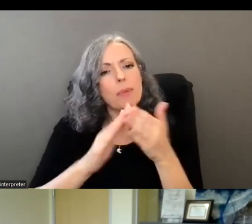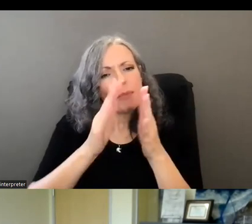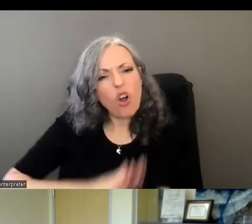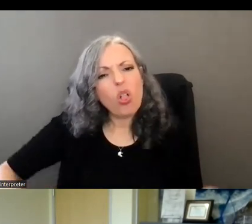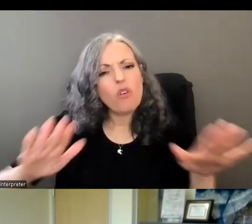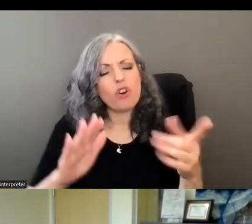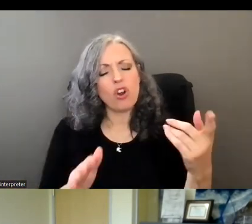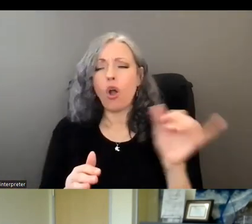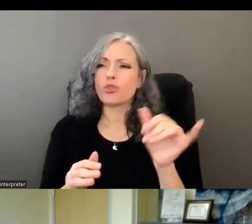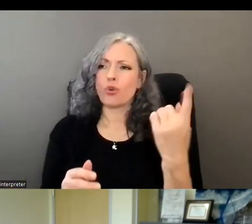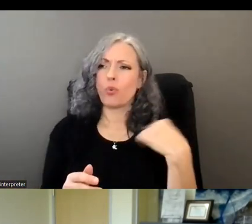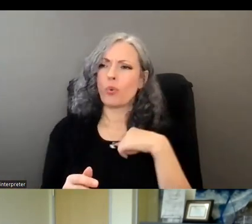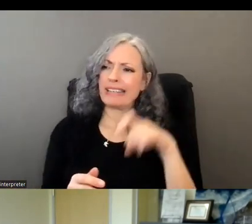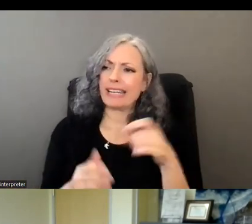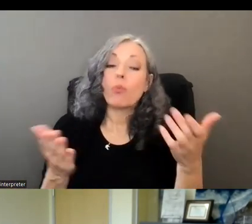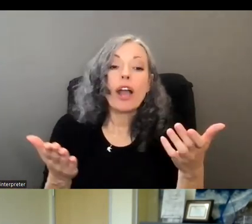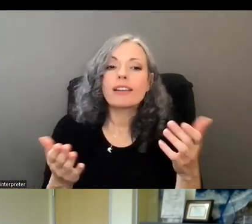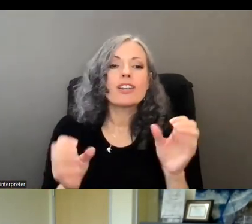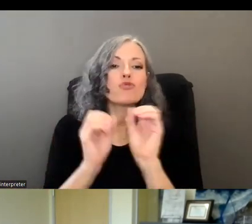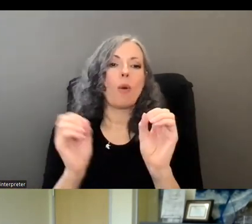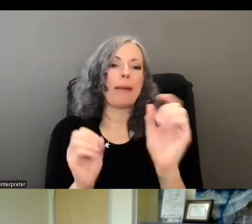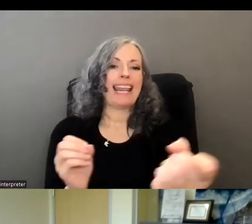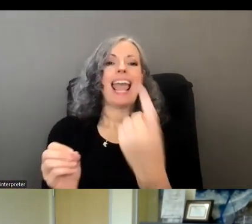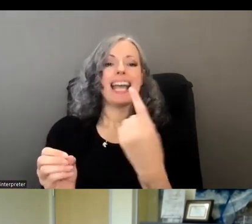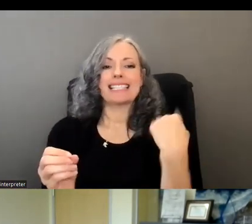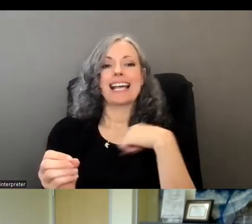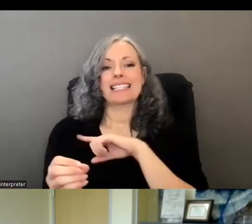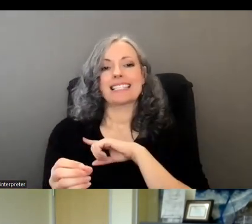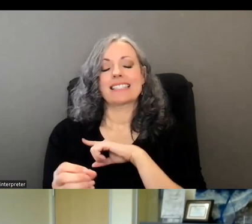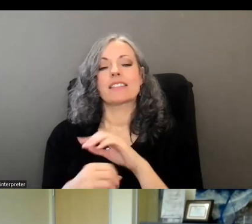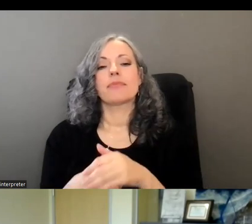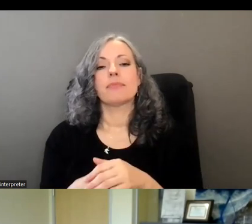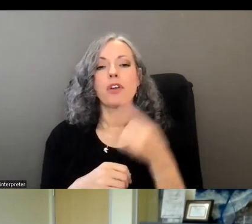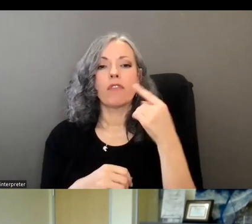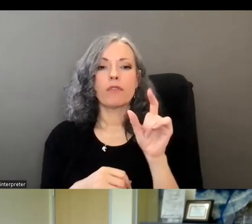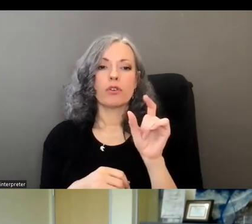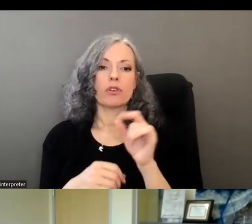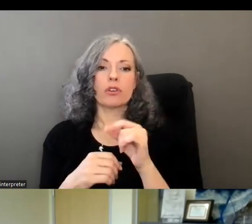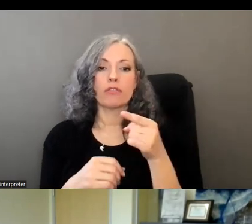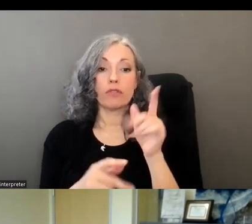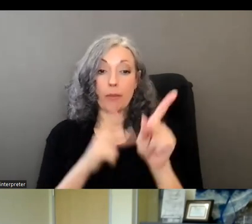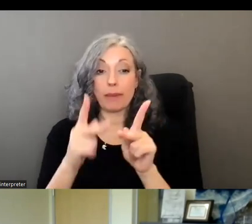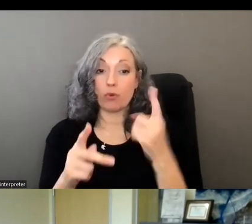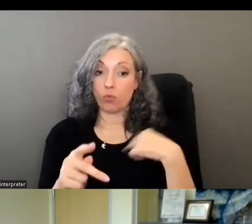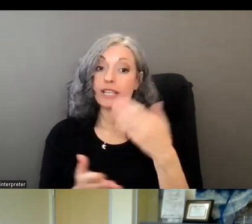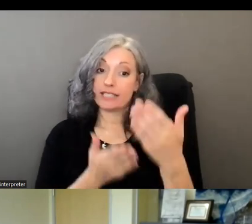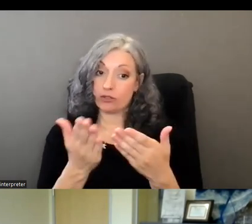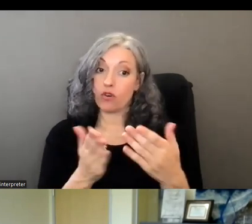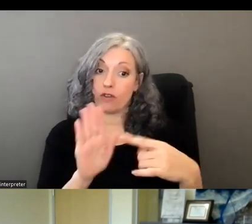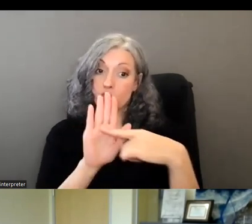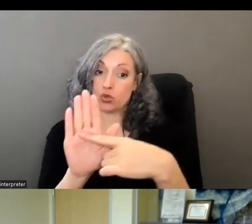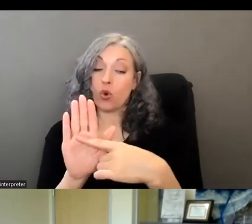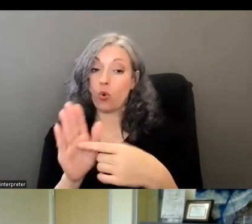california 2030 is going to be transformative for us and also for the people that we serve which you showed earlier